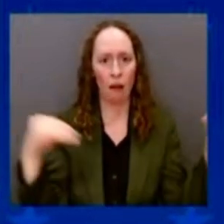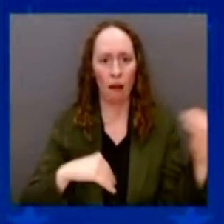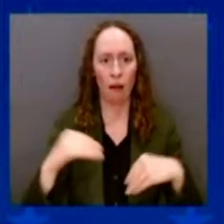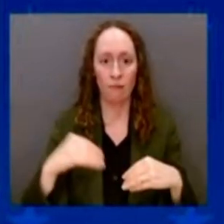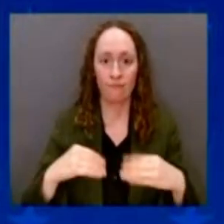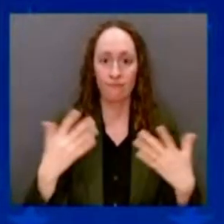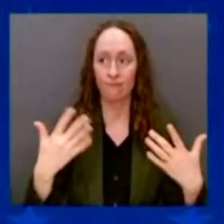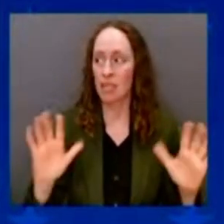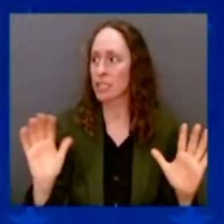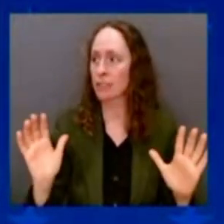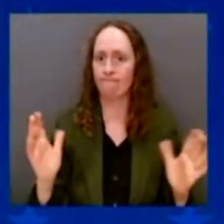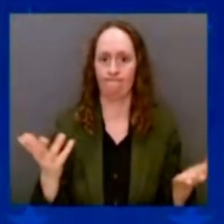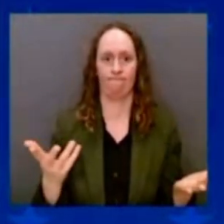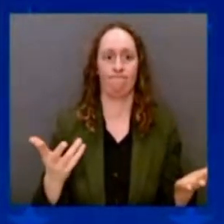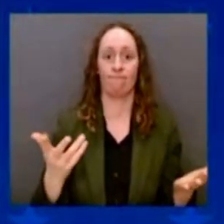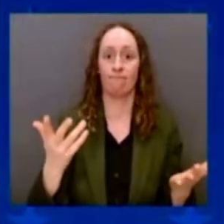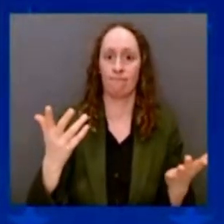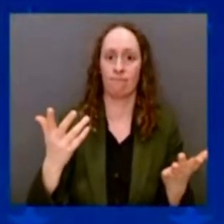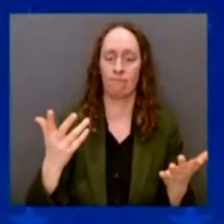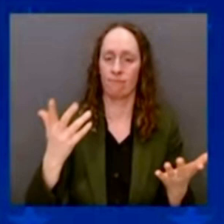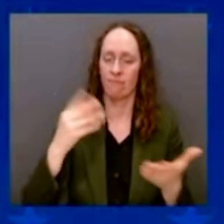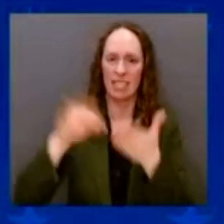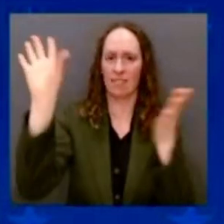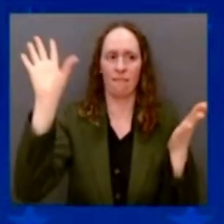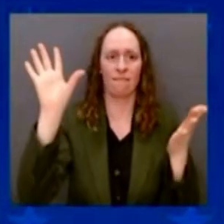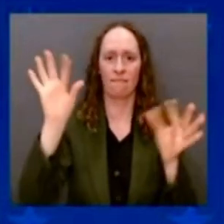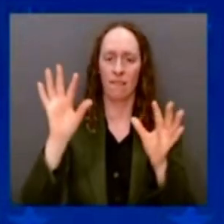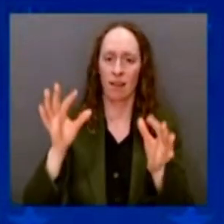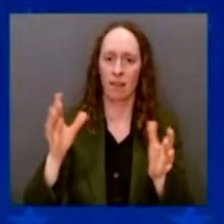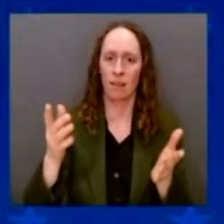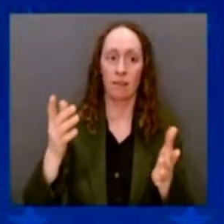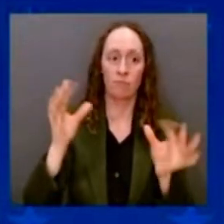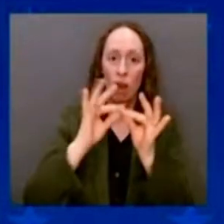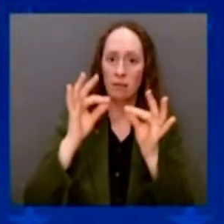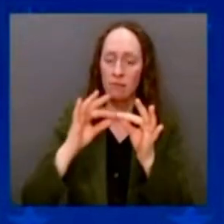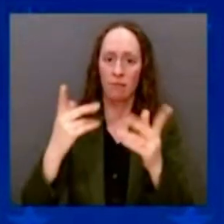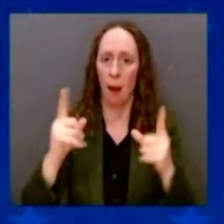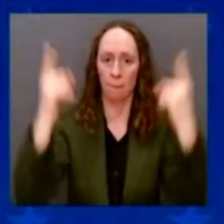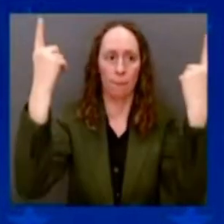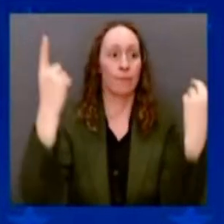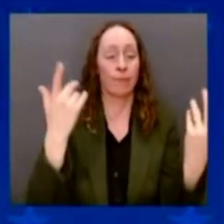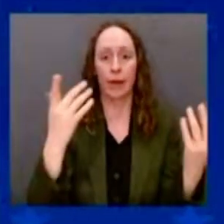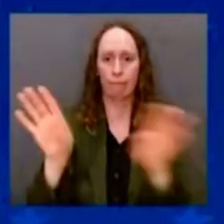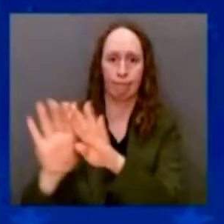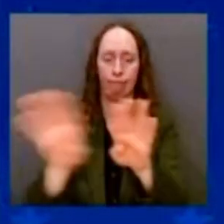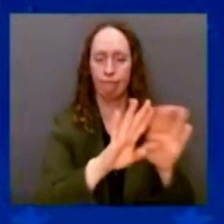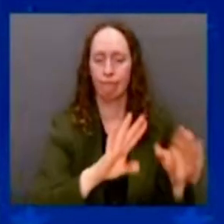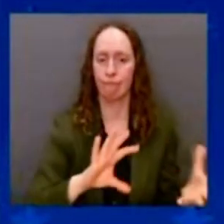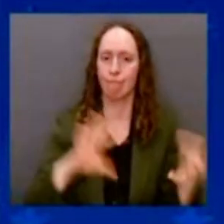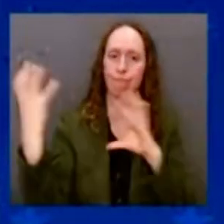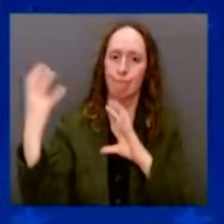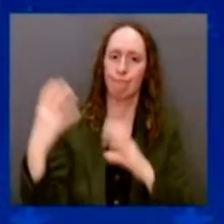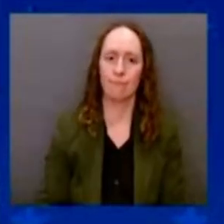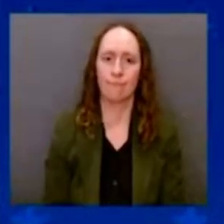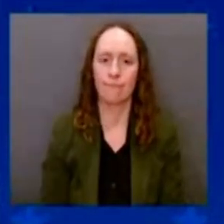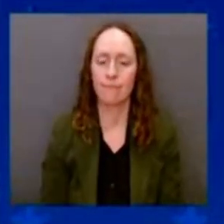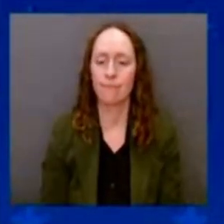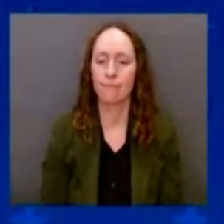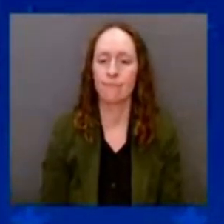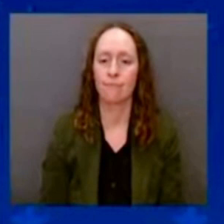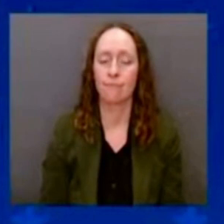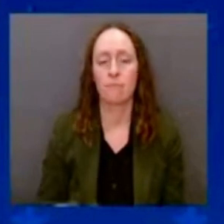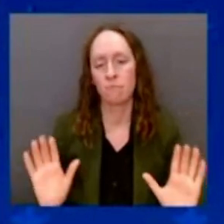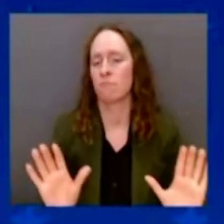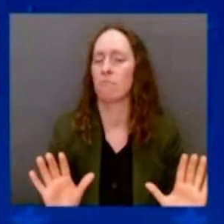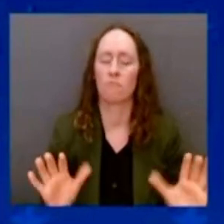So, we did everything from refrigerators to cell phones. We can never let that happen again. Since I've been President, we've